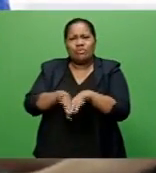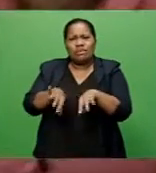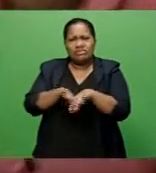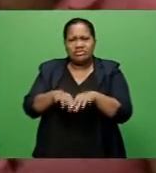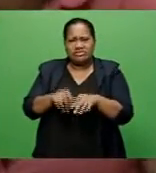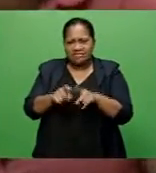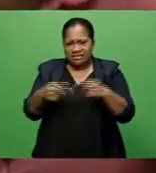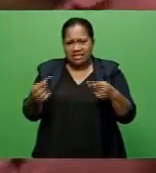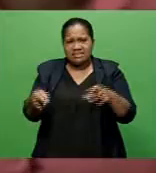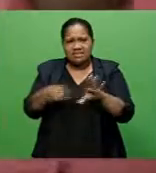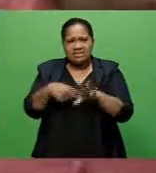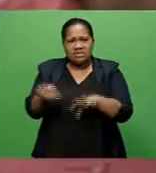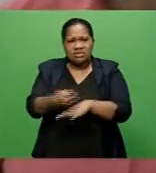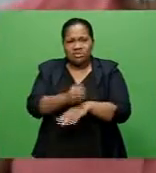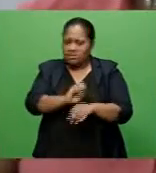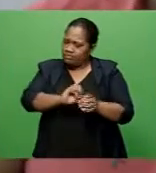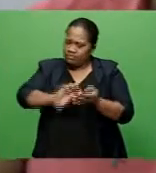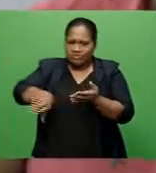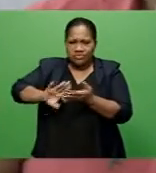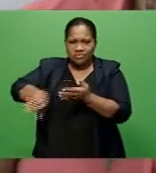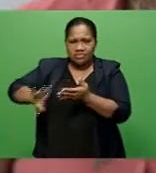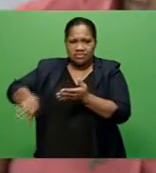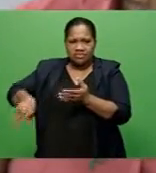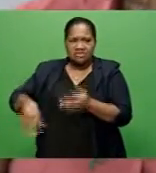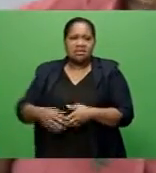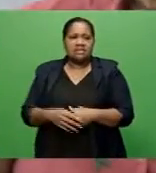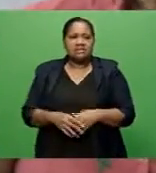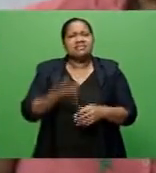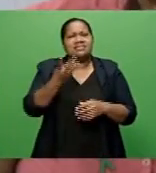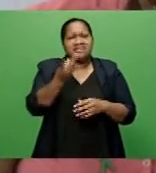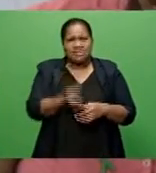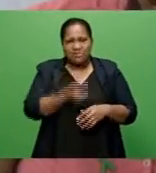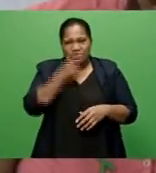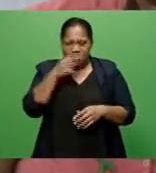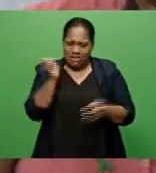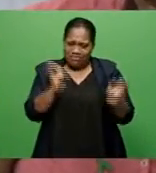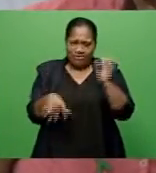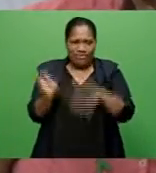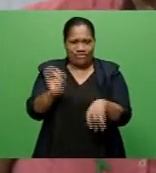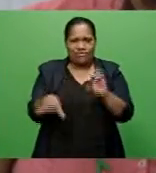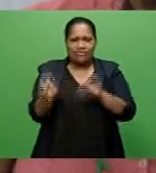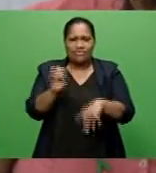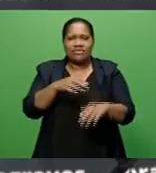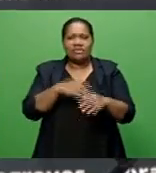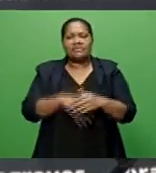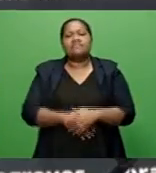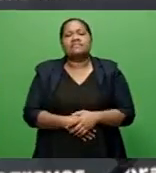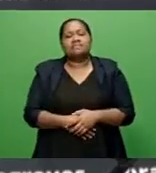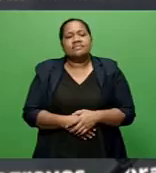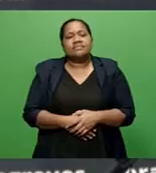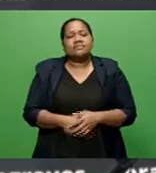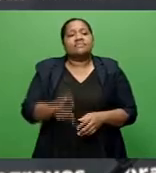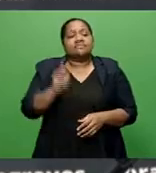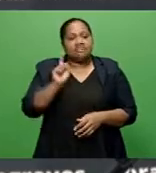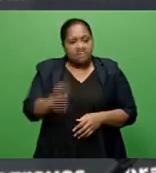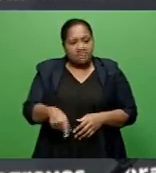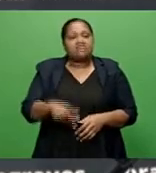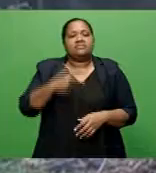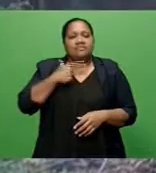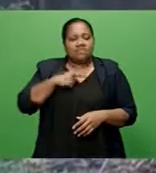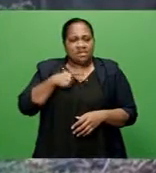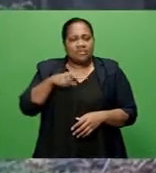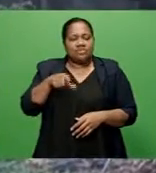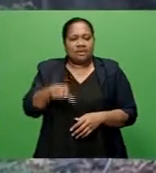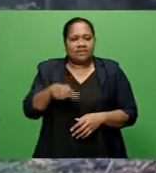bags and bottles illegally dumped by residents in some waterways. These wetlands contribute greatly to this biodiversity,